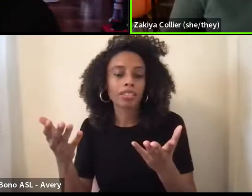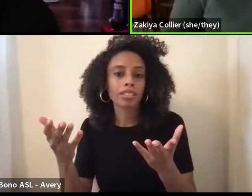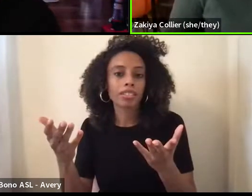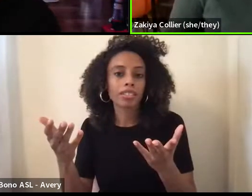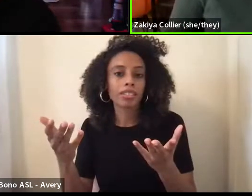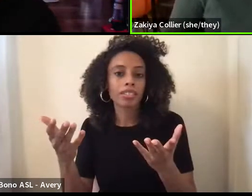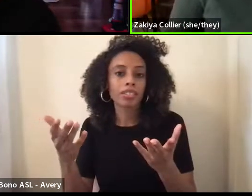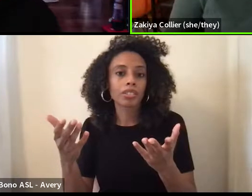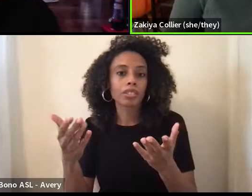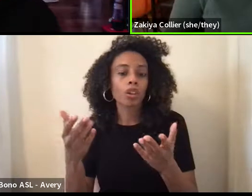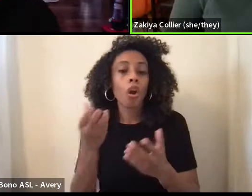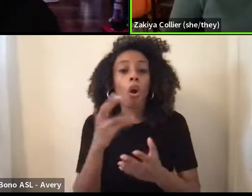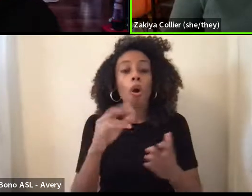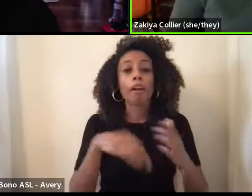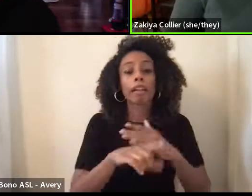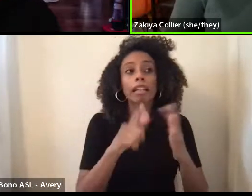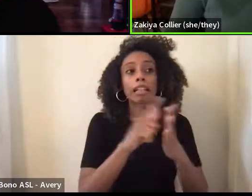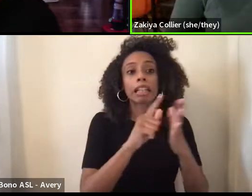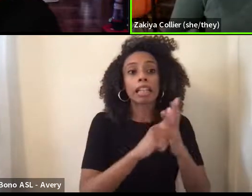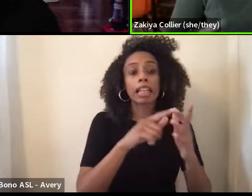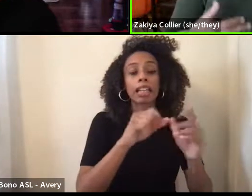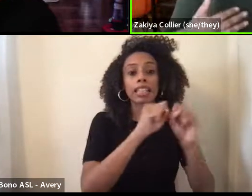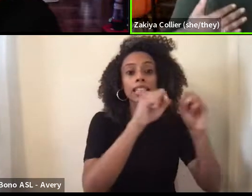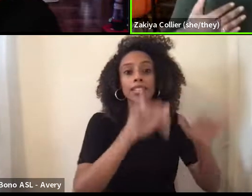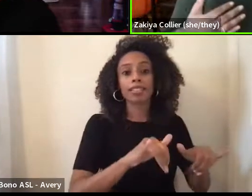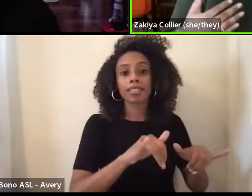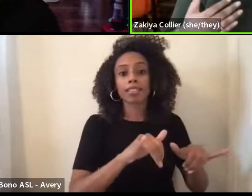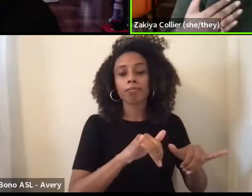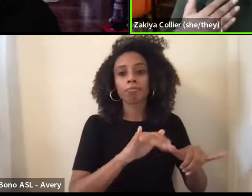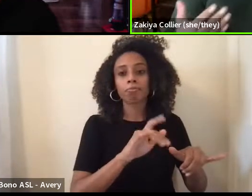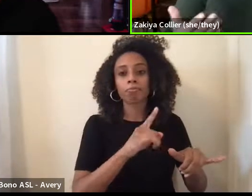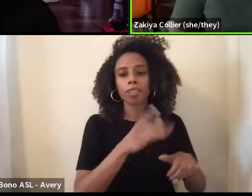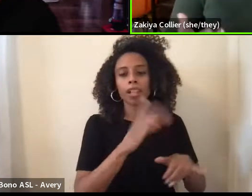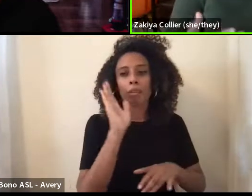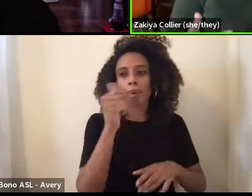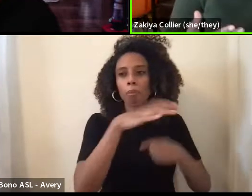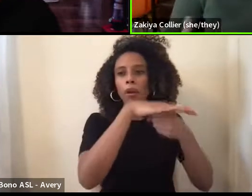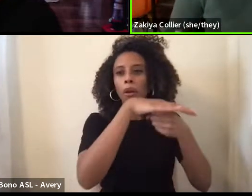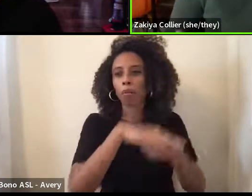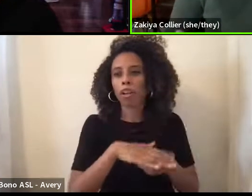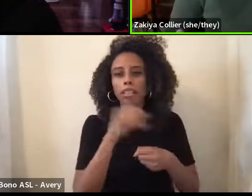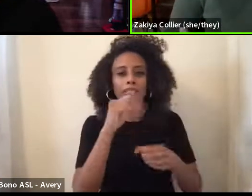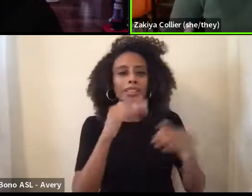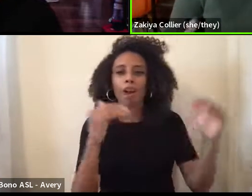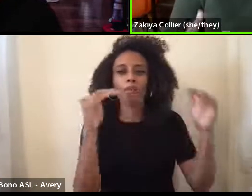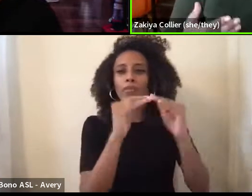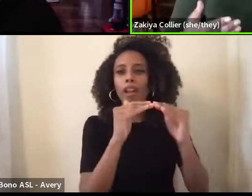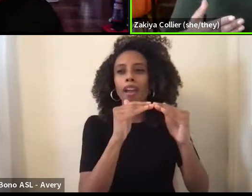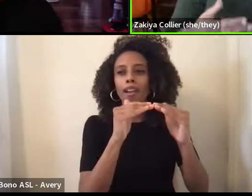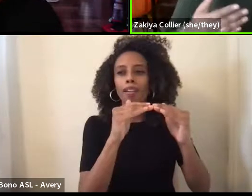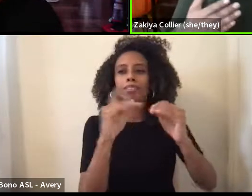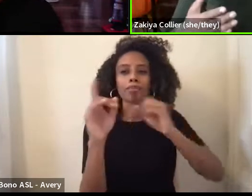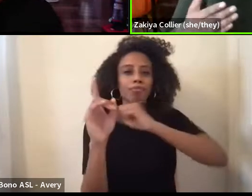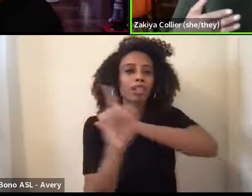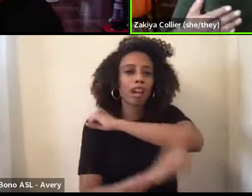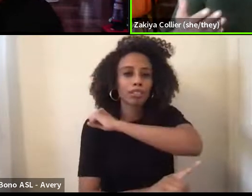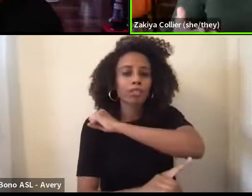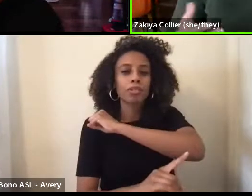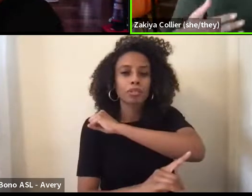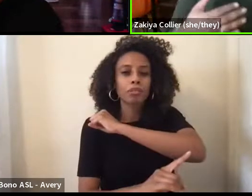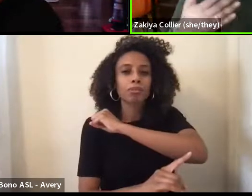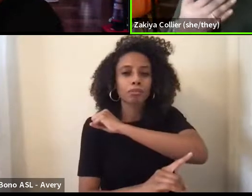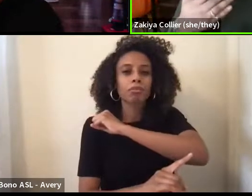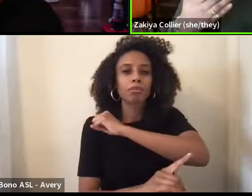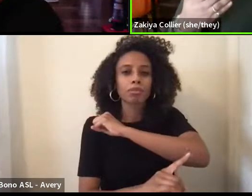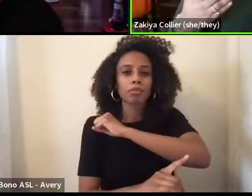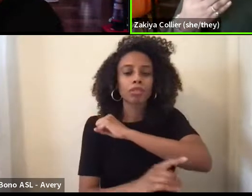within the legal system for black people. And so I understand it as a framework to, or created as a